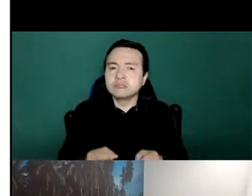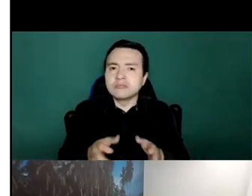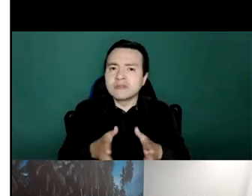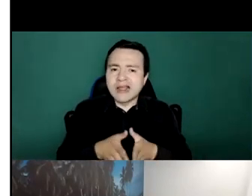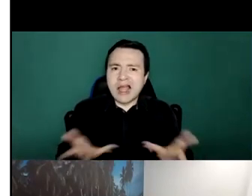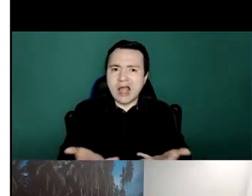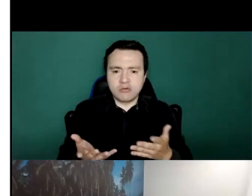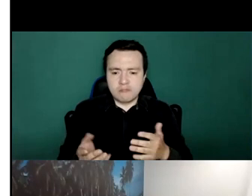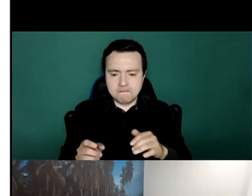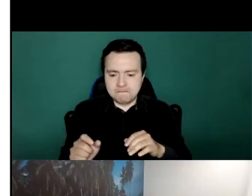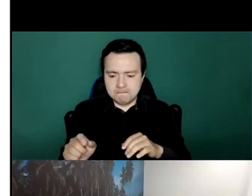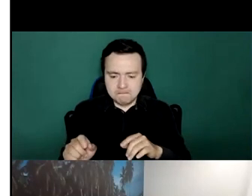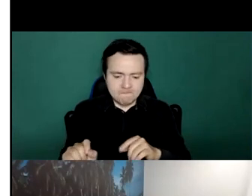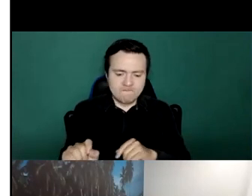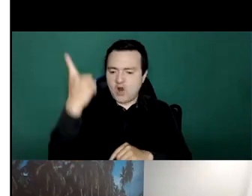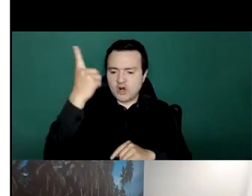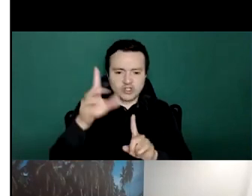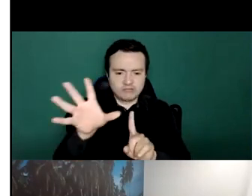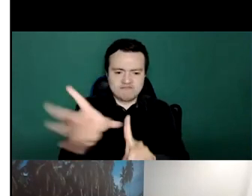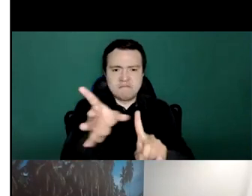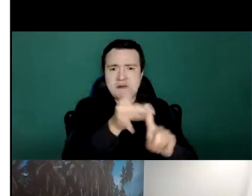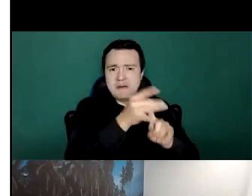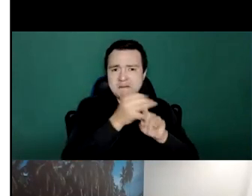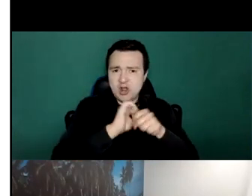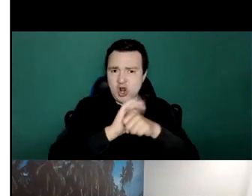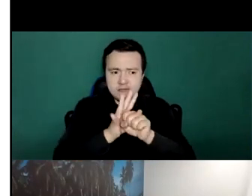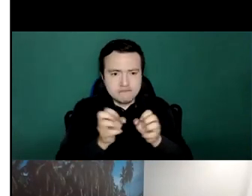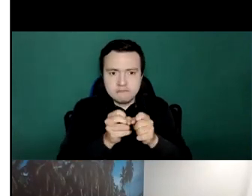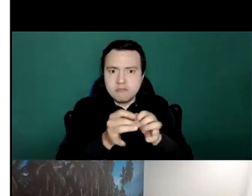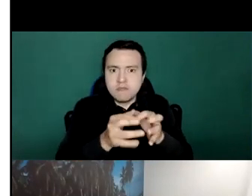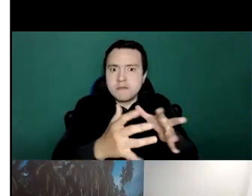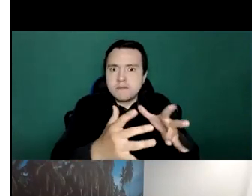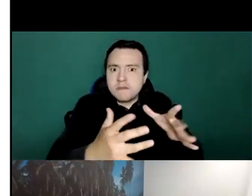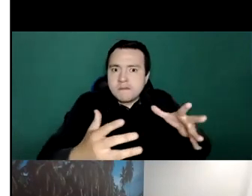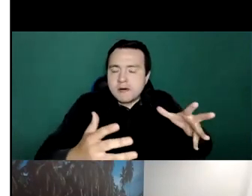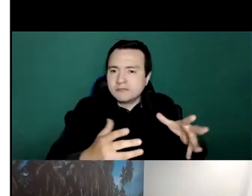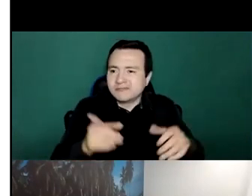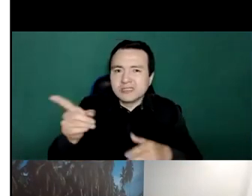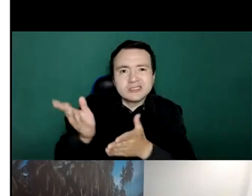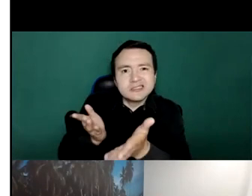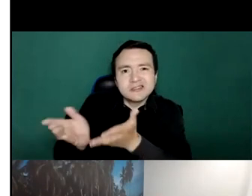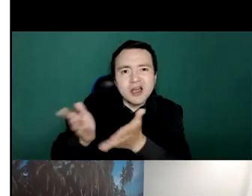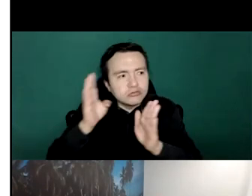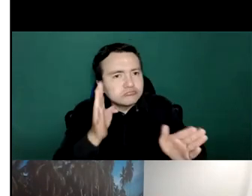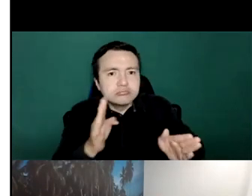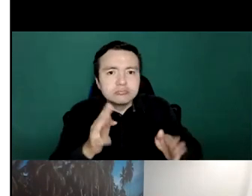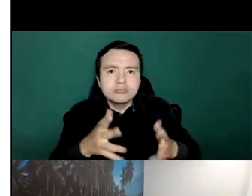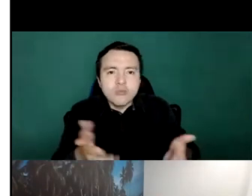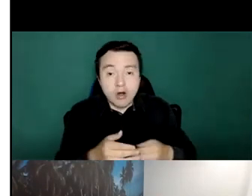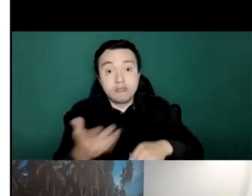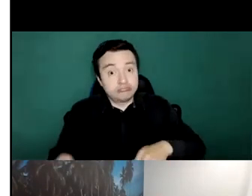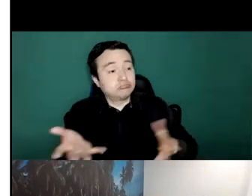that has had an effect on how services are being provided we to first recognize that mental health services were